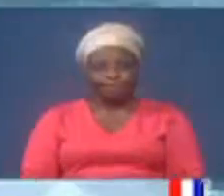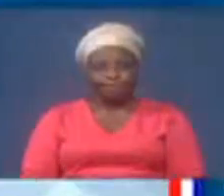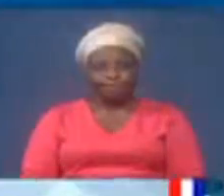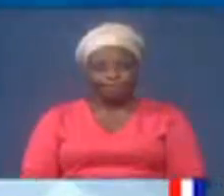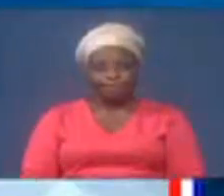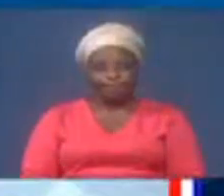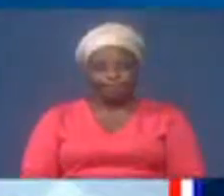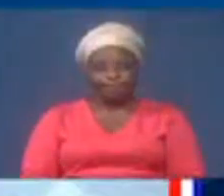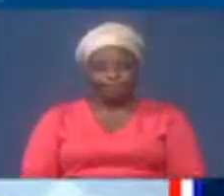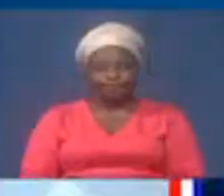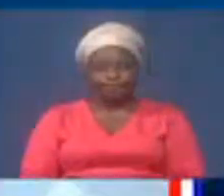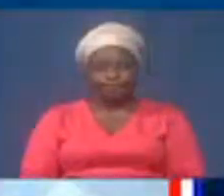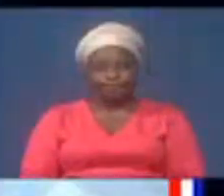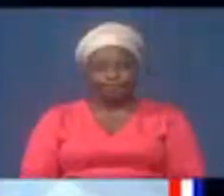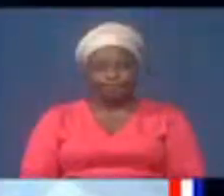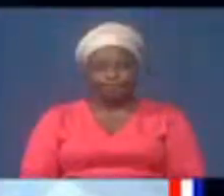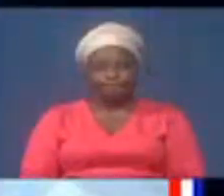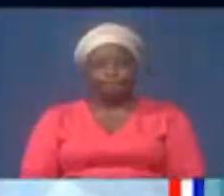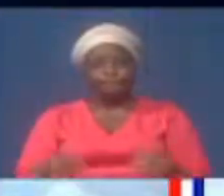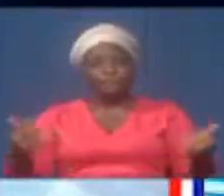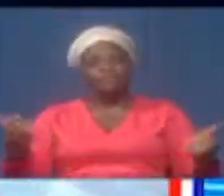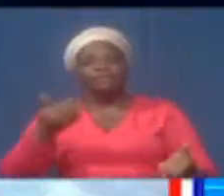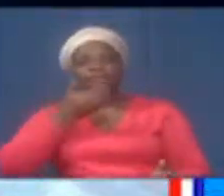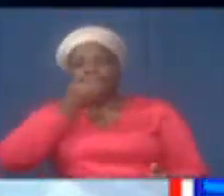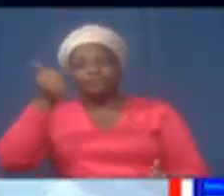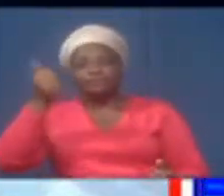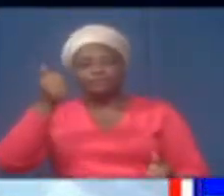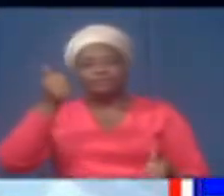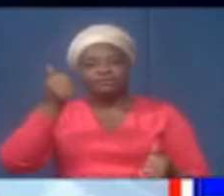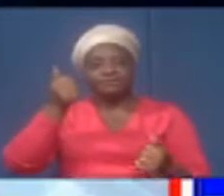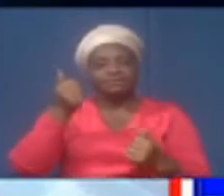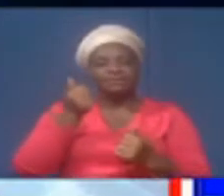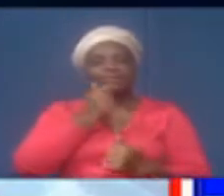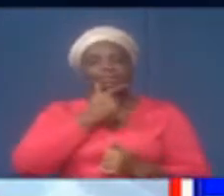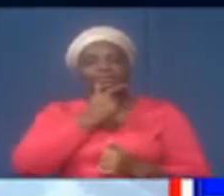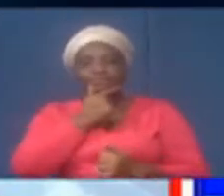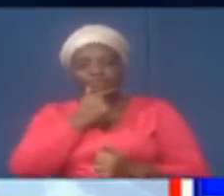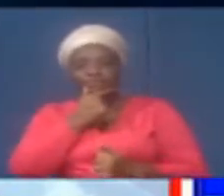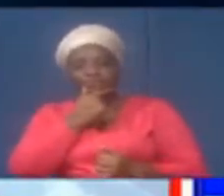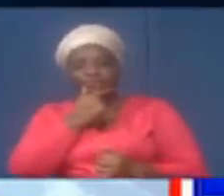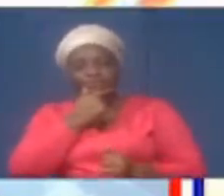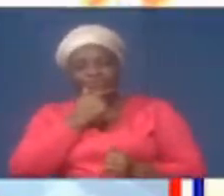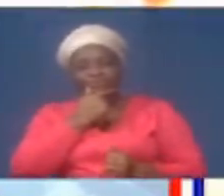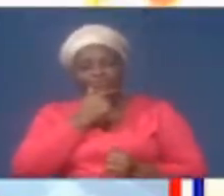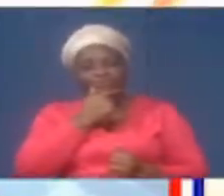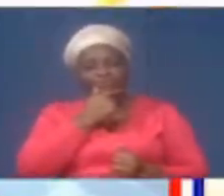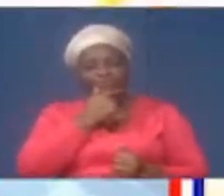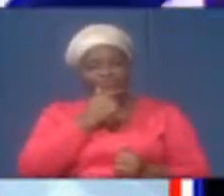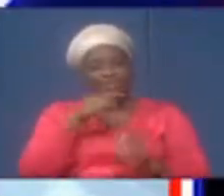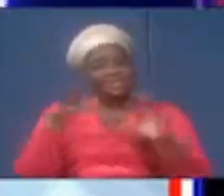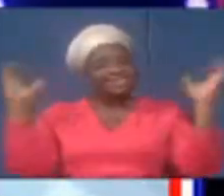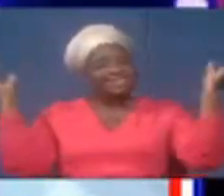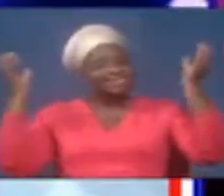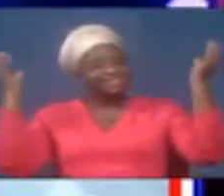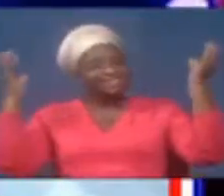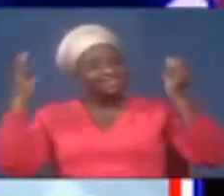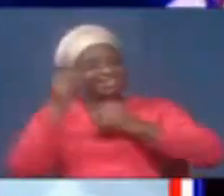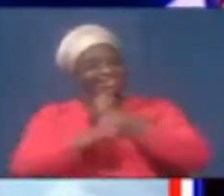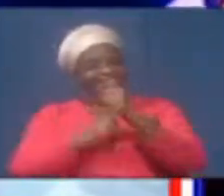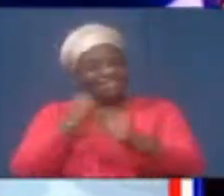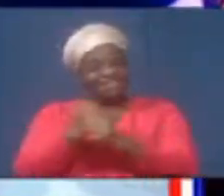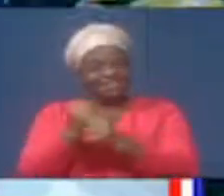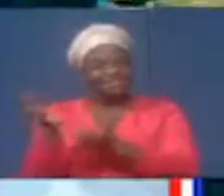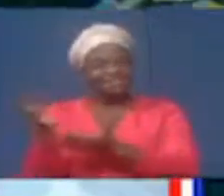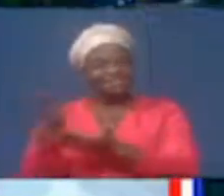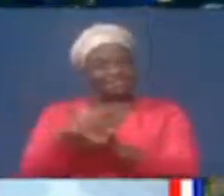global platform. The Excellency the President gave tourism an immense boost in the celebration of the year of return.